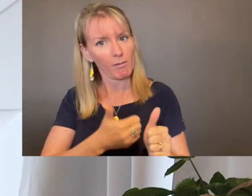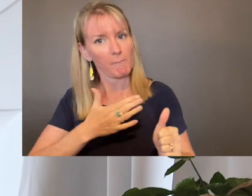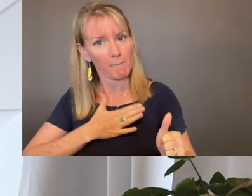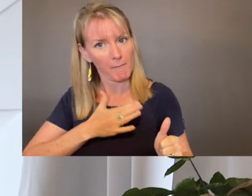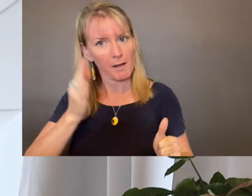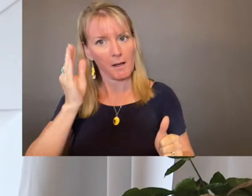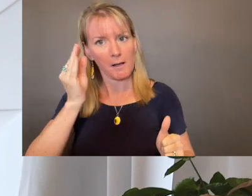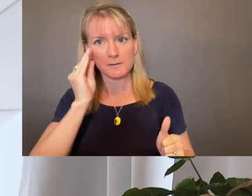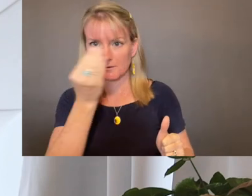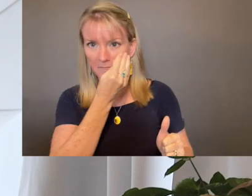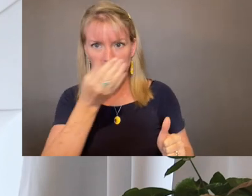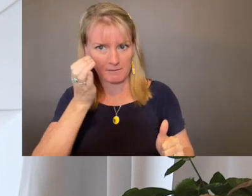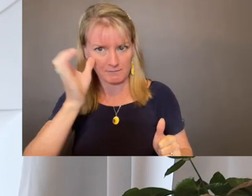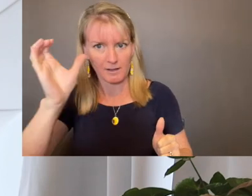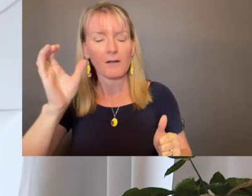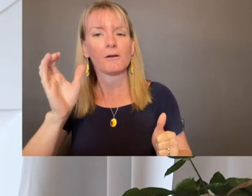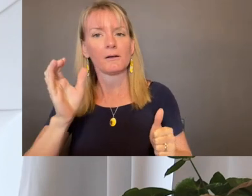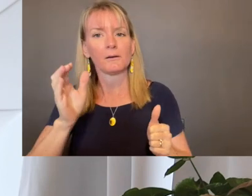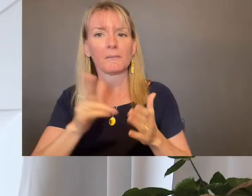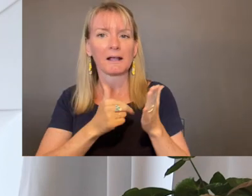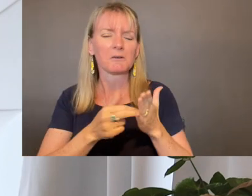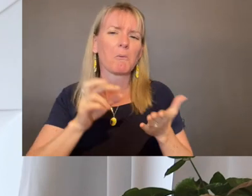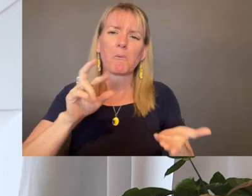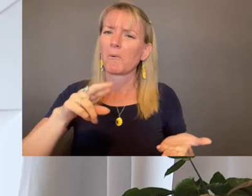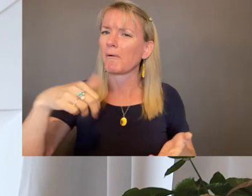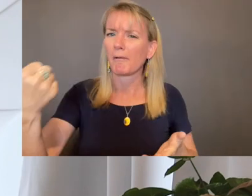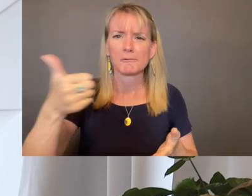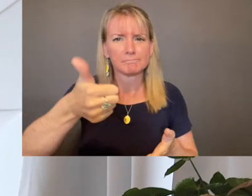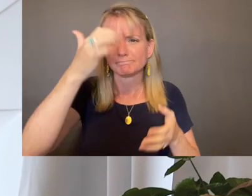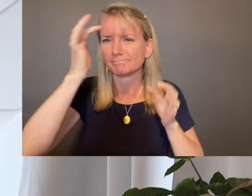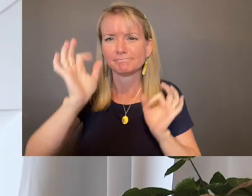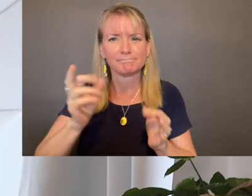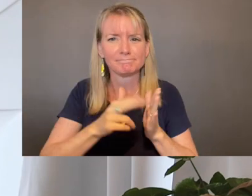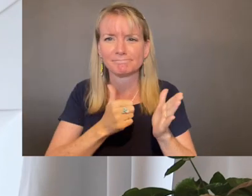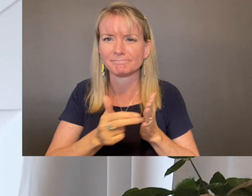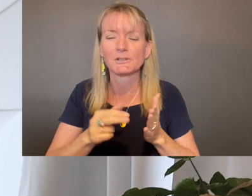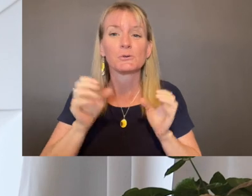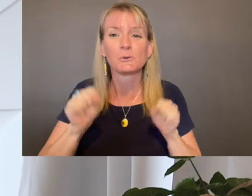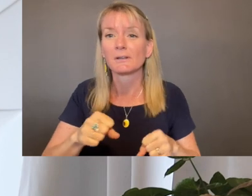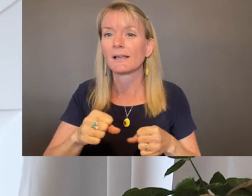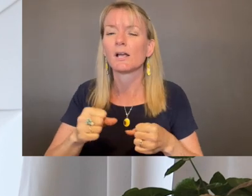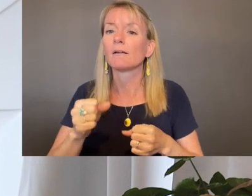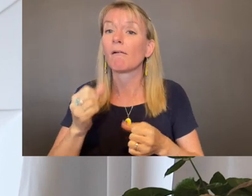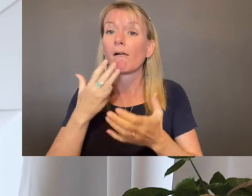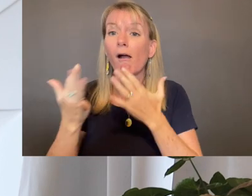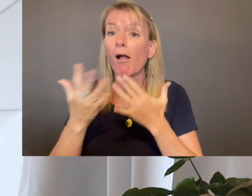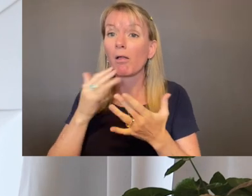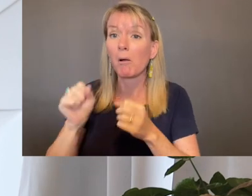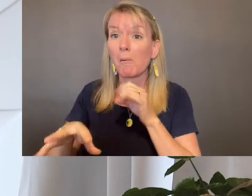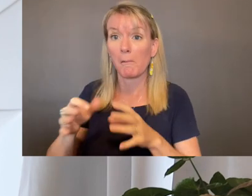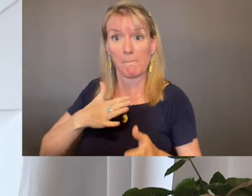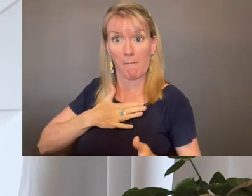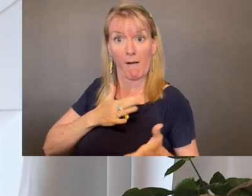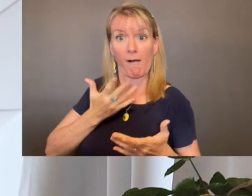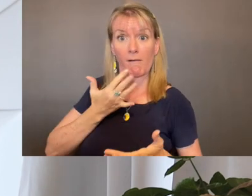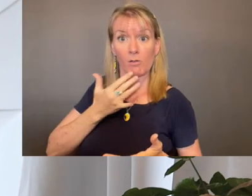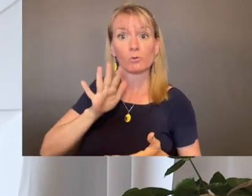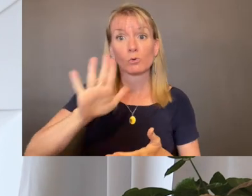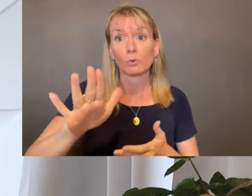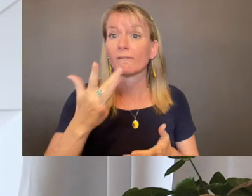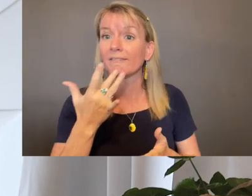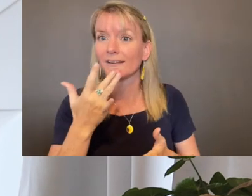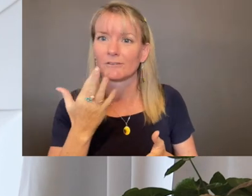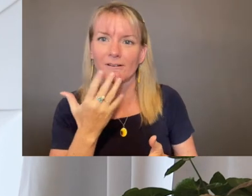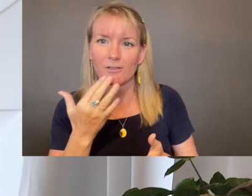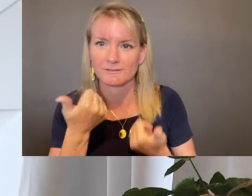paint along with me with my sunflower or any painting of your choice. You can create your abstract with the colors I